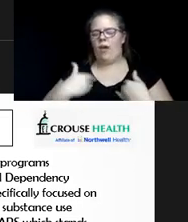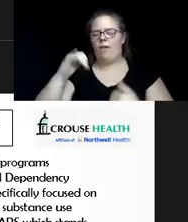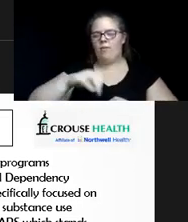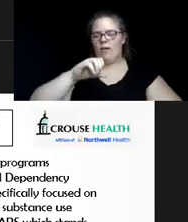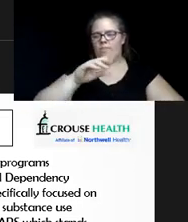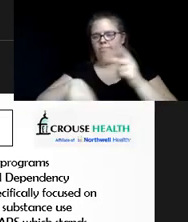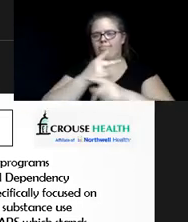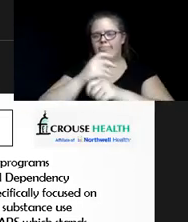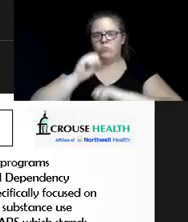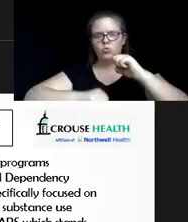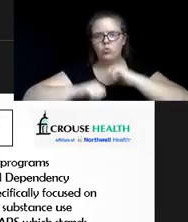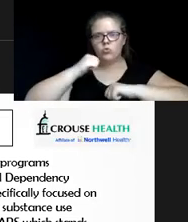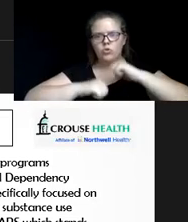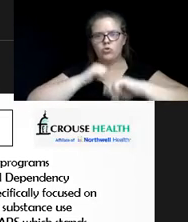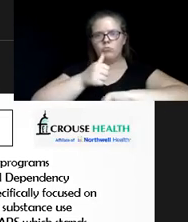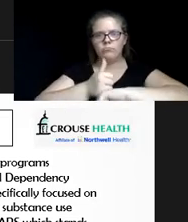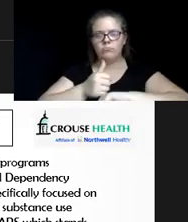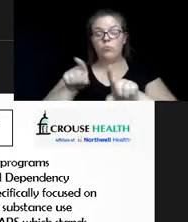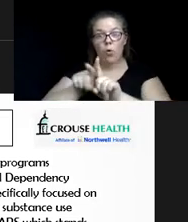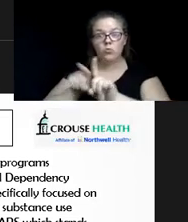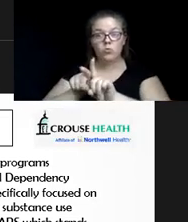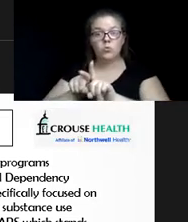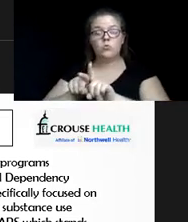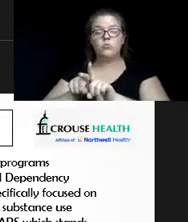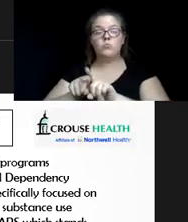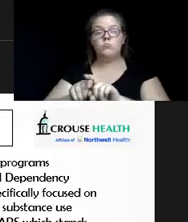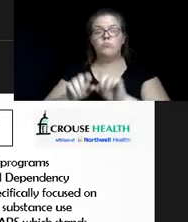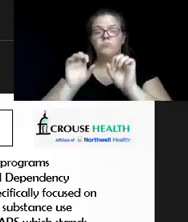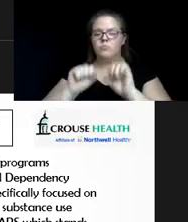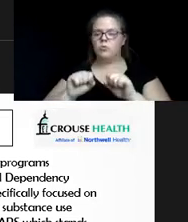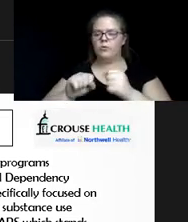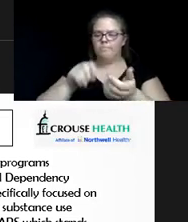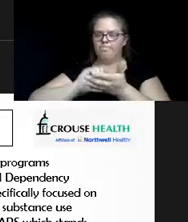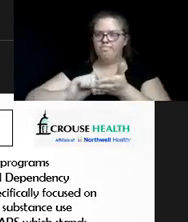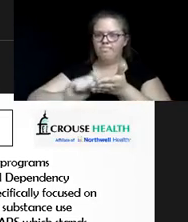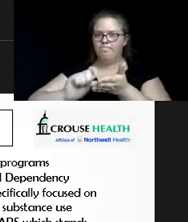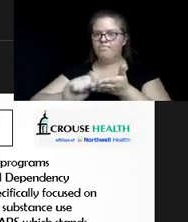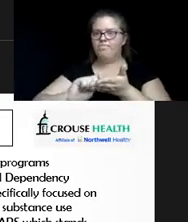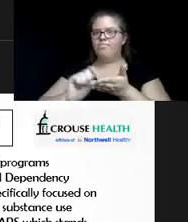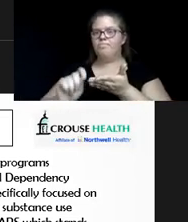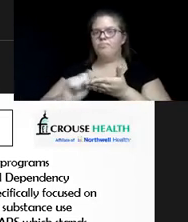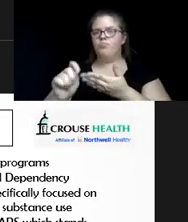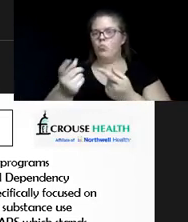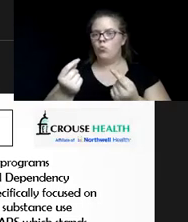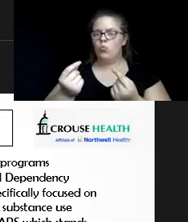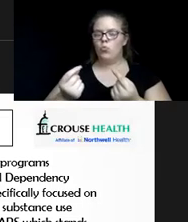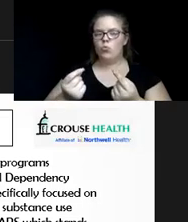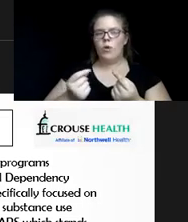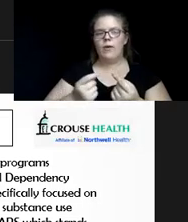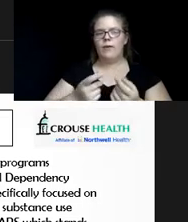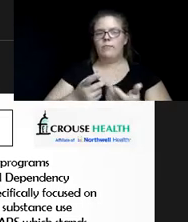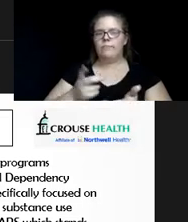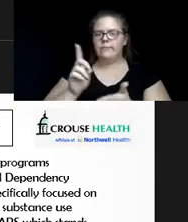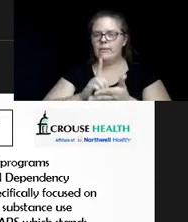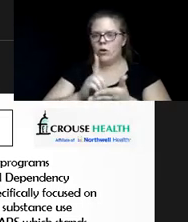place. Also, they can keep diaries of the things they're doing and so that they're